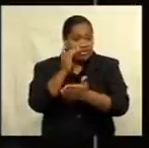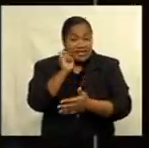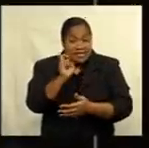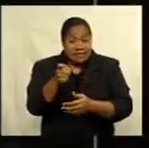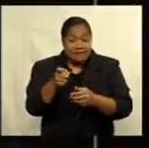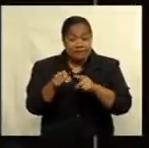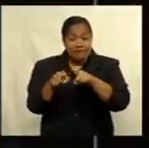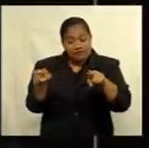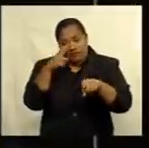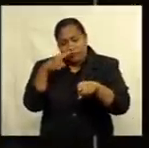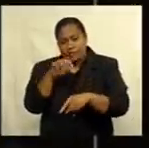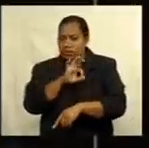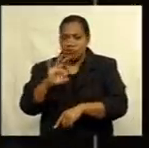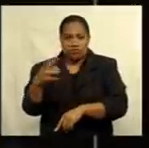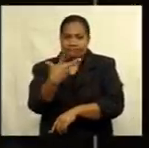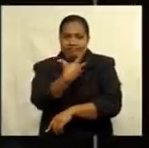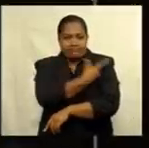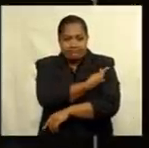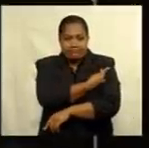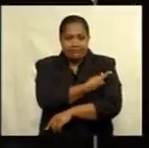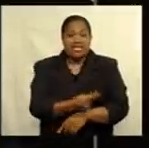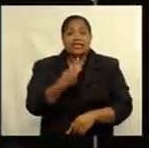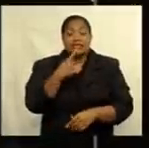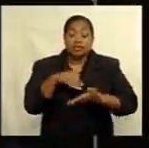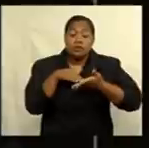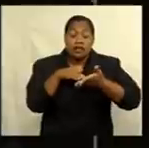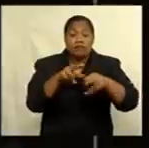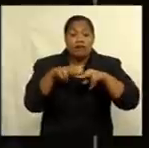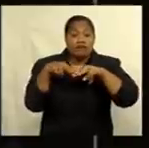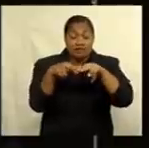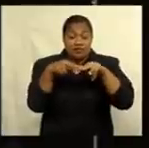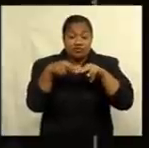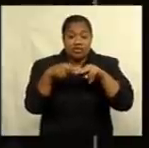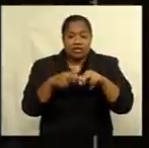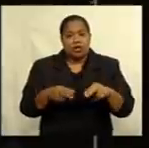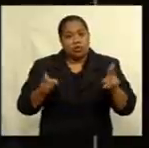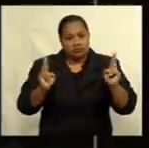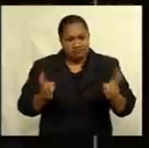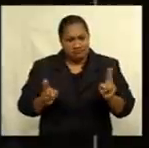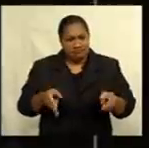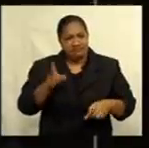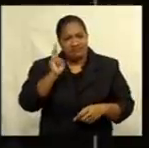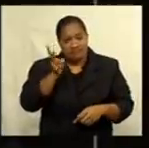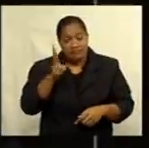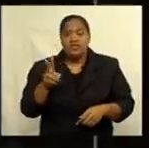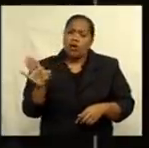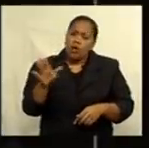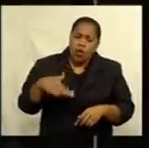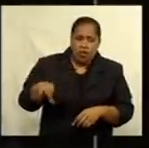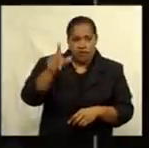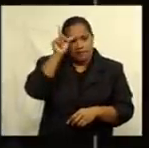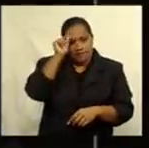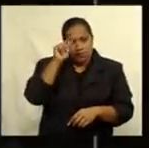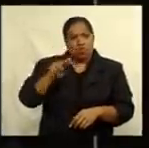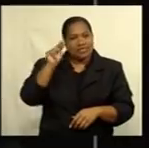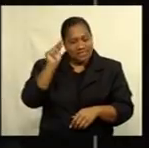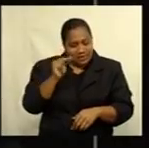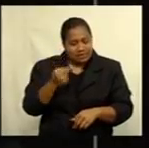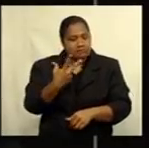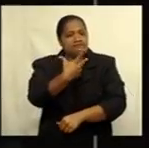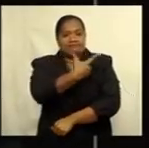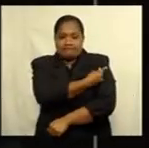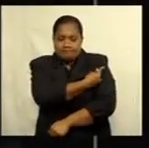continue avoiding the jab. He says to help Fiji return to normalcy, every eligible Fijians needs to get vaccinated.